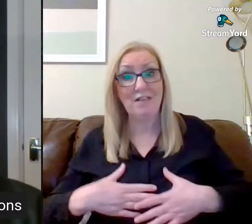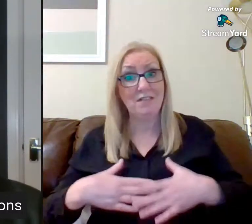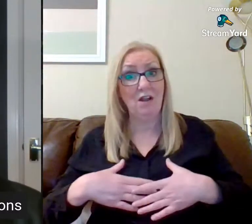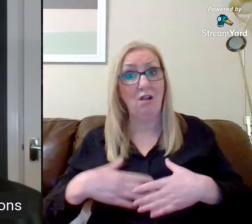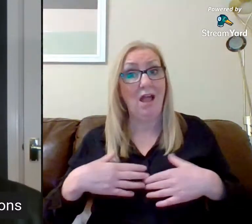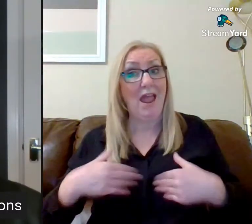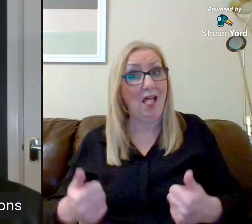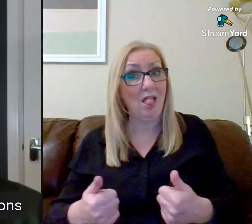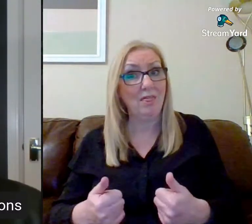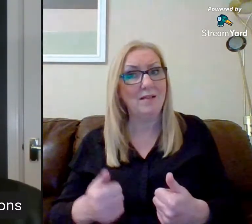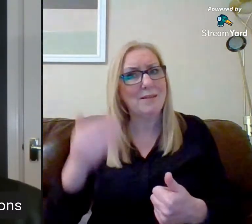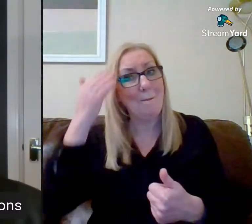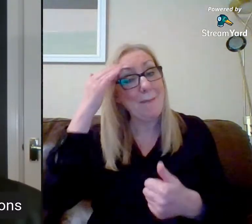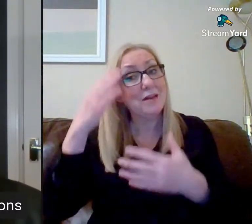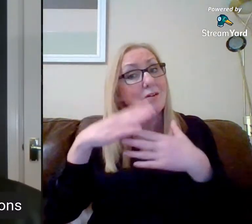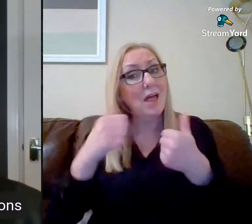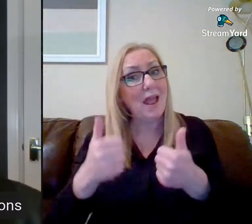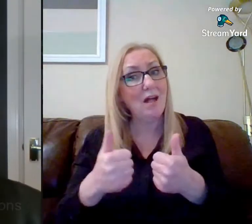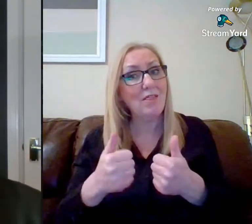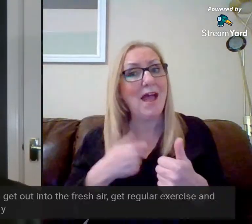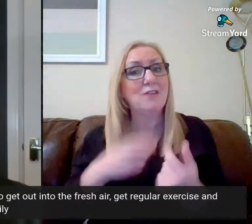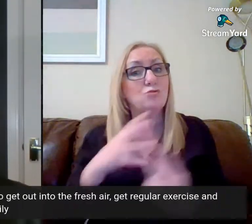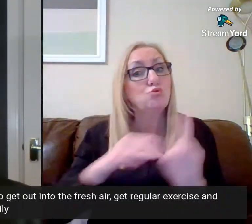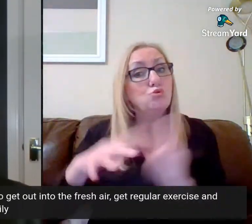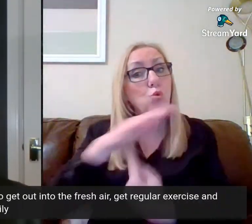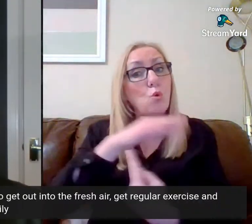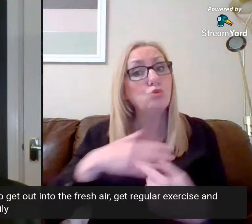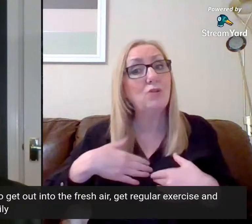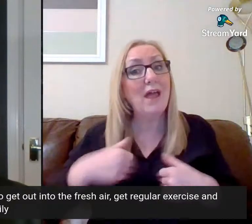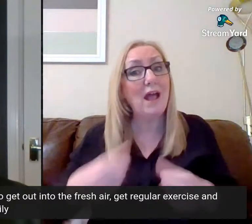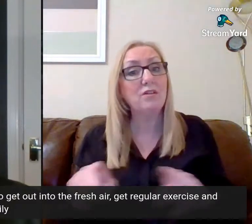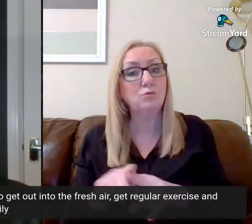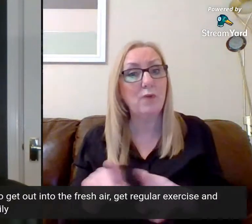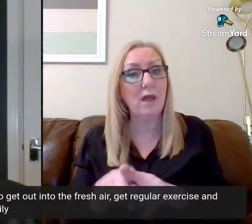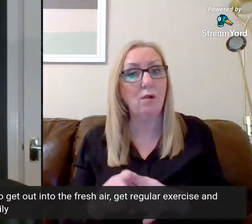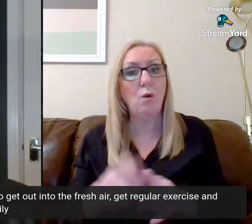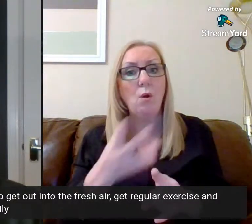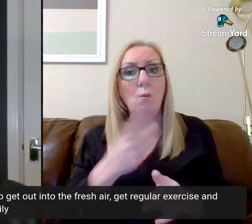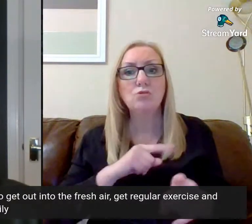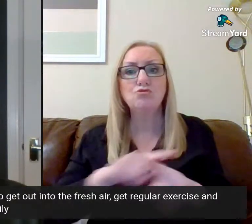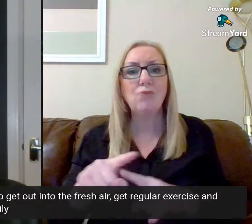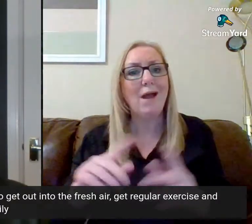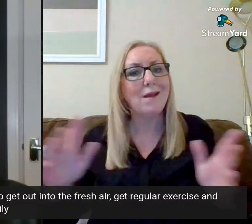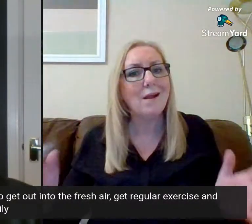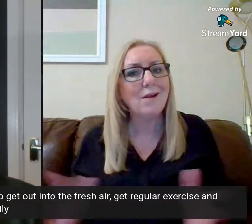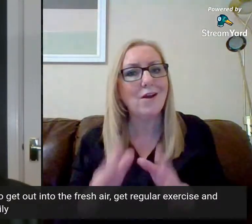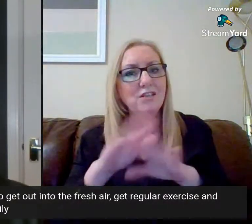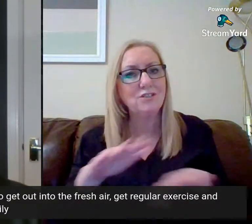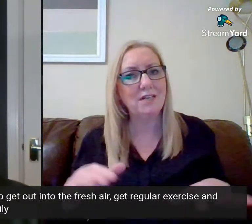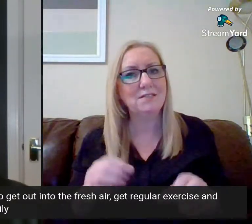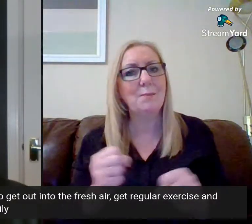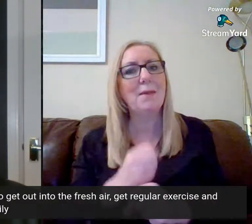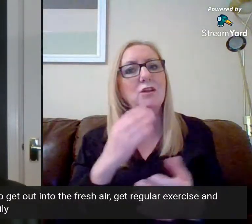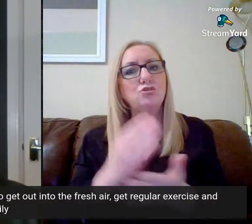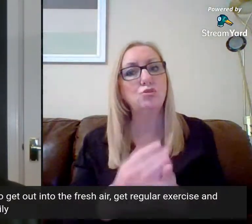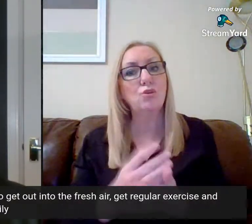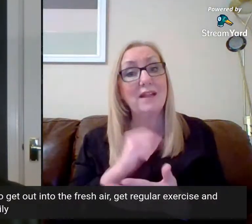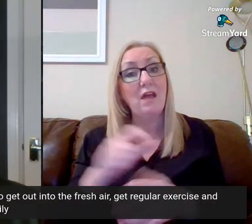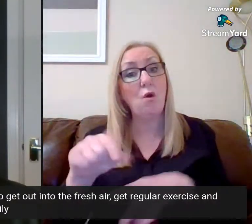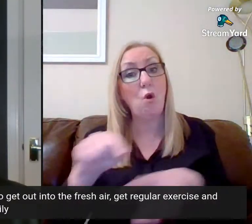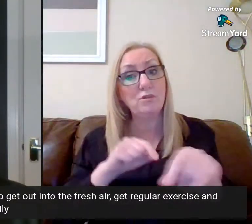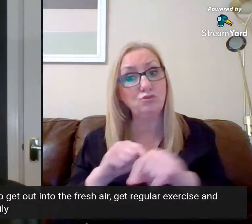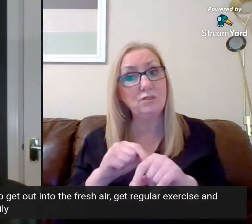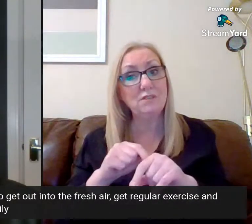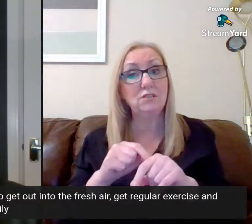and also their social health. So what we would like to try and encourage all kids to do is to make sure that they take the opportunities to go out,